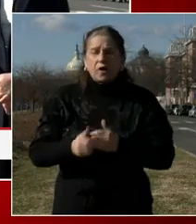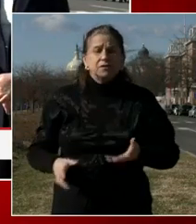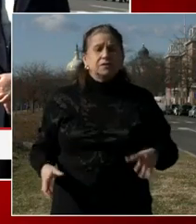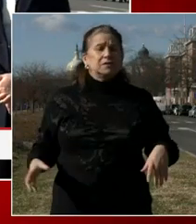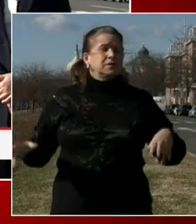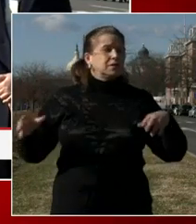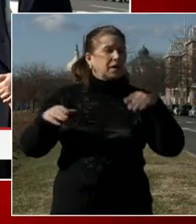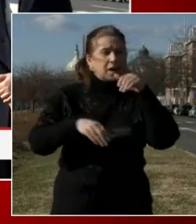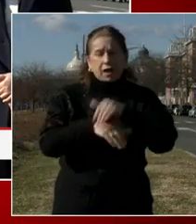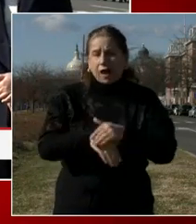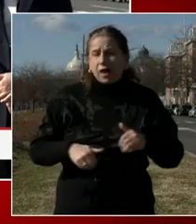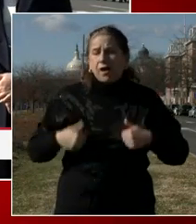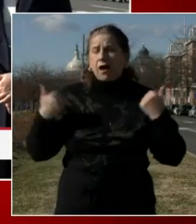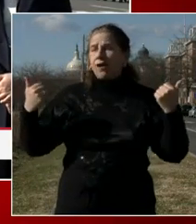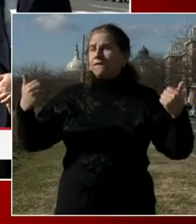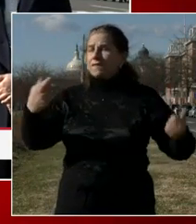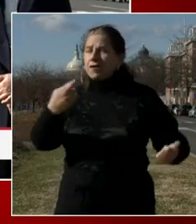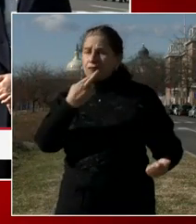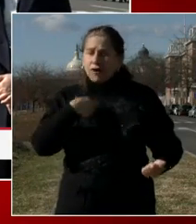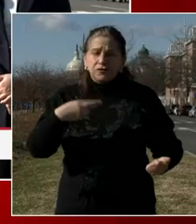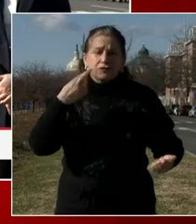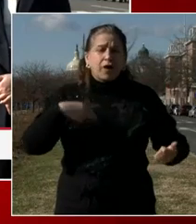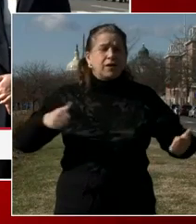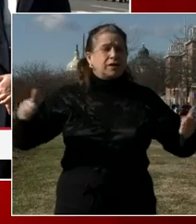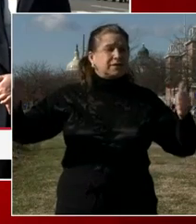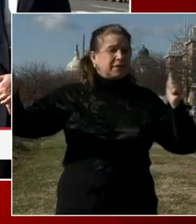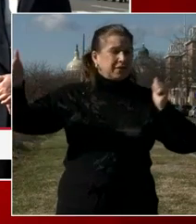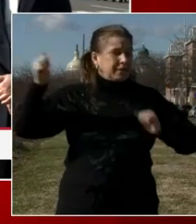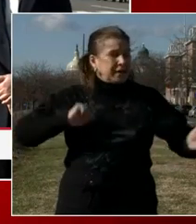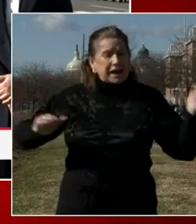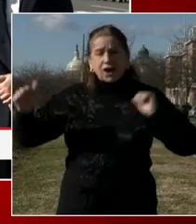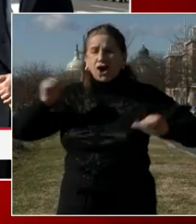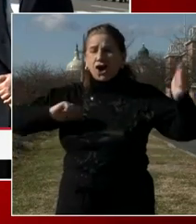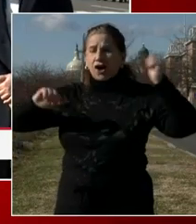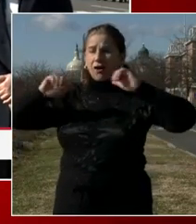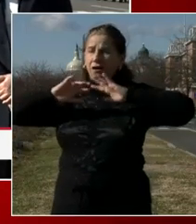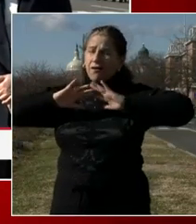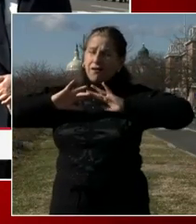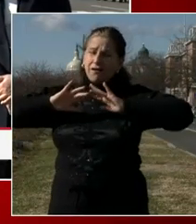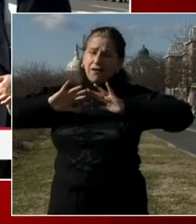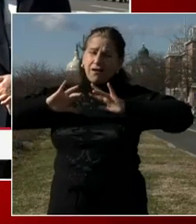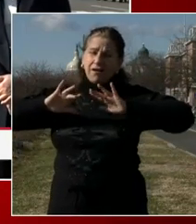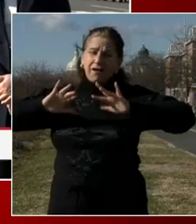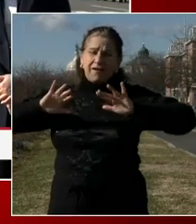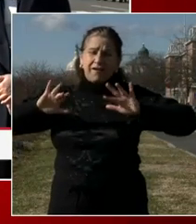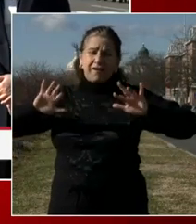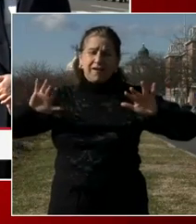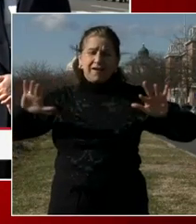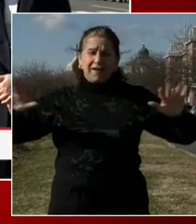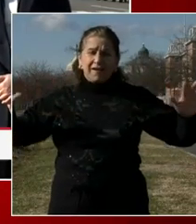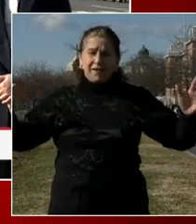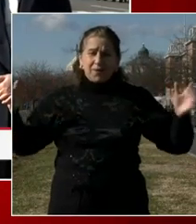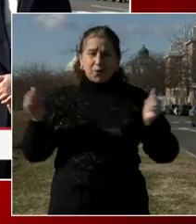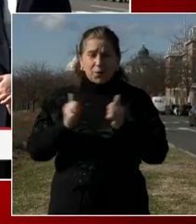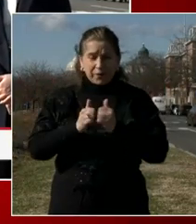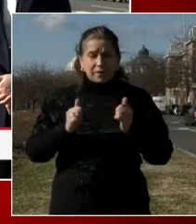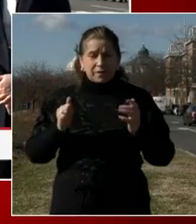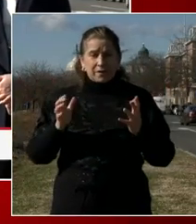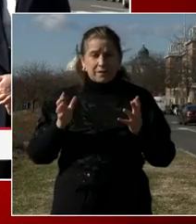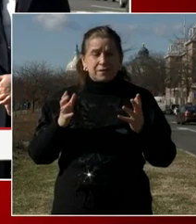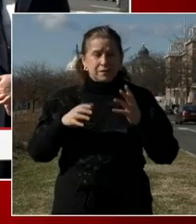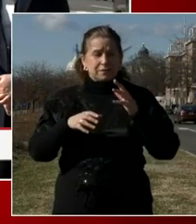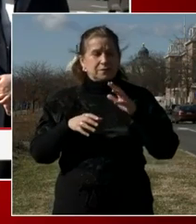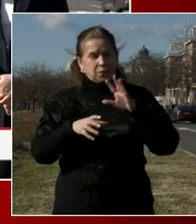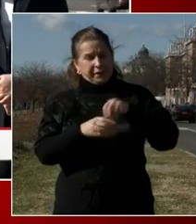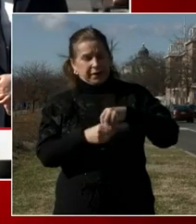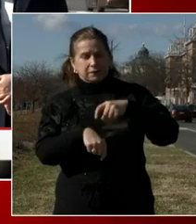restaurants that were referenced earlier. These are the things that we promote on a regular basis. So at the proper time, because we still have to focus on